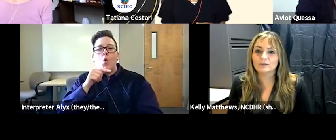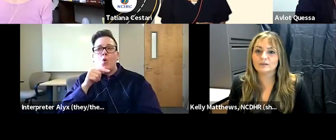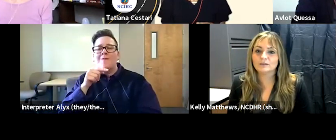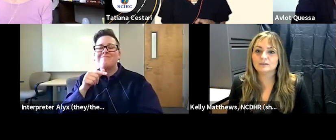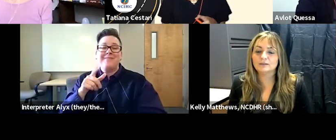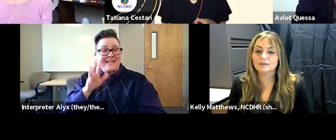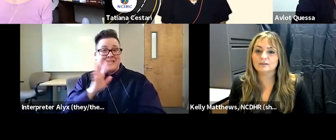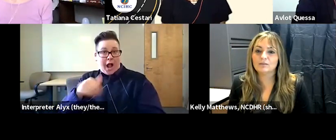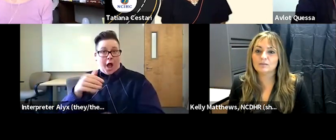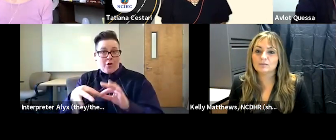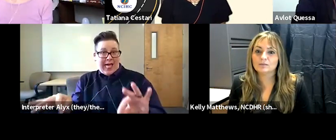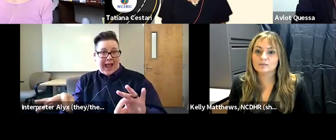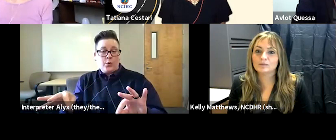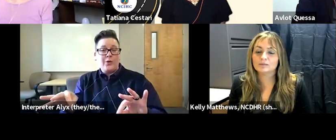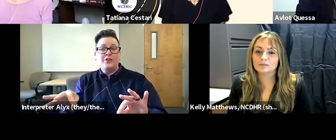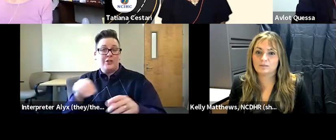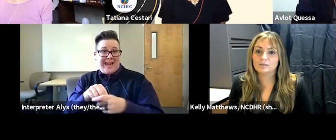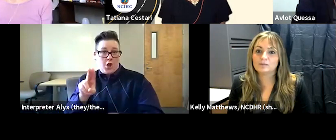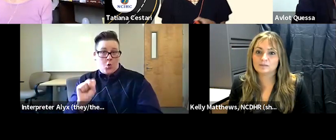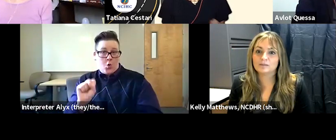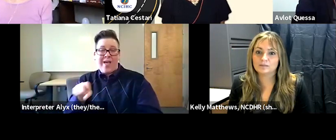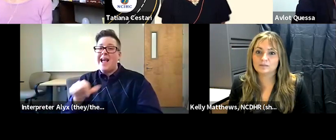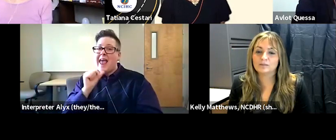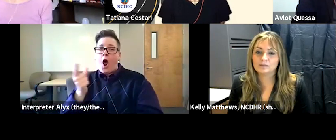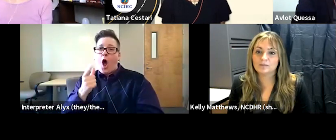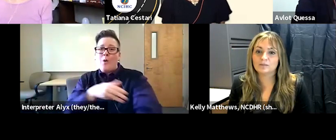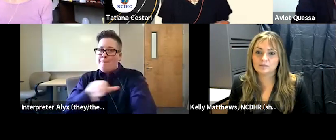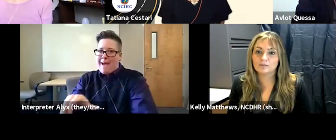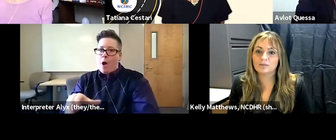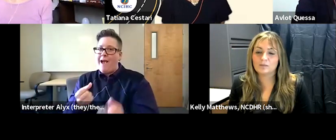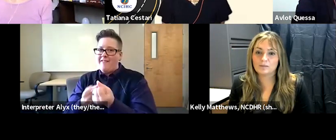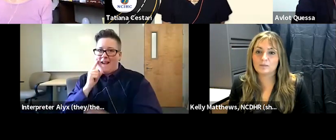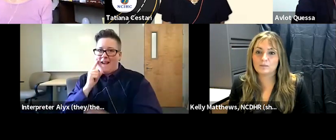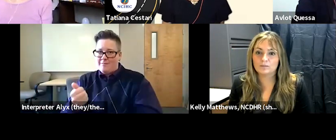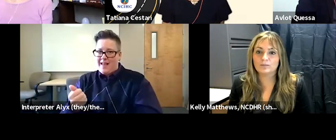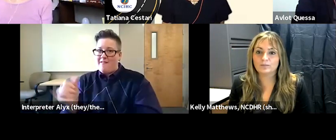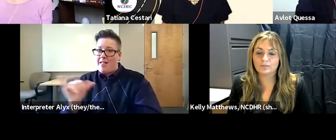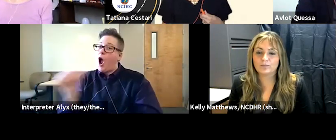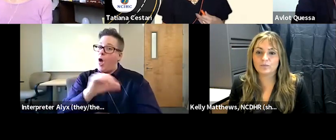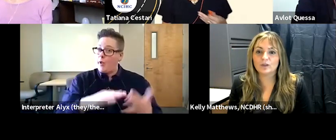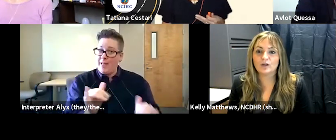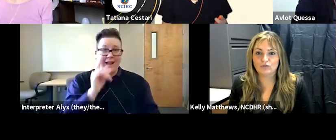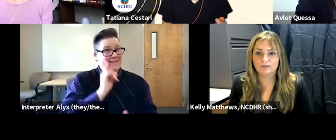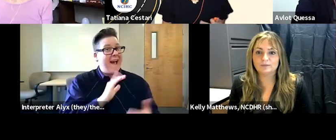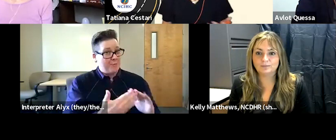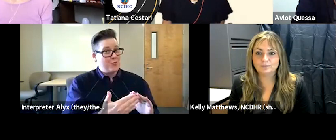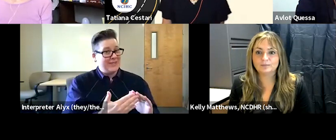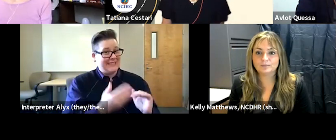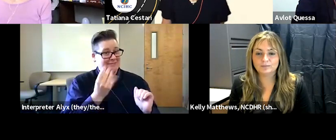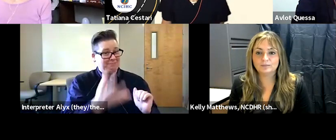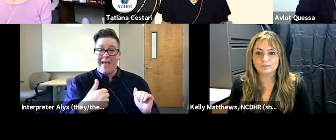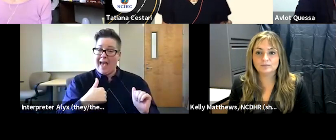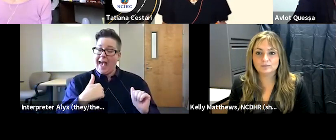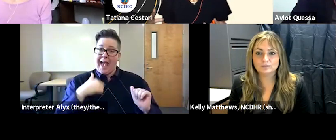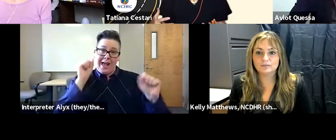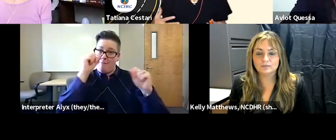united states to advocate for themselves as other communities such as the deaf community is because i i'm i'm amazed